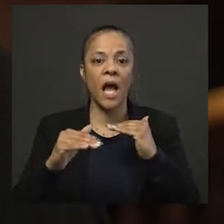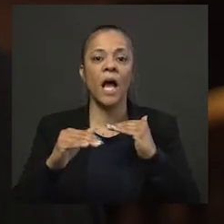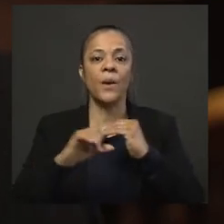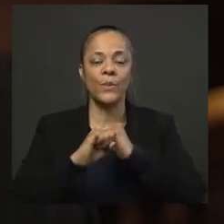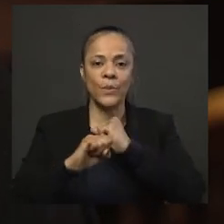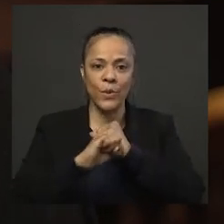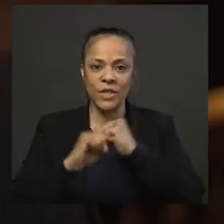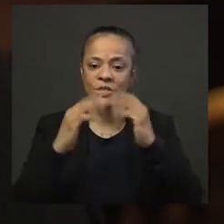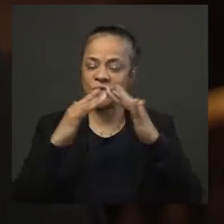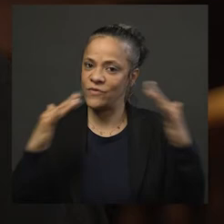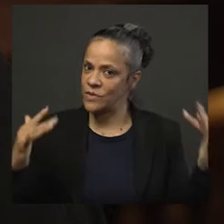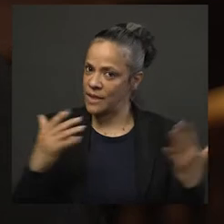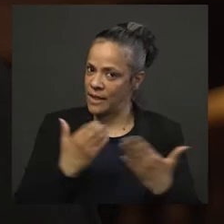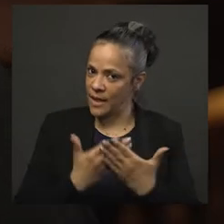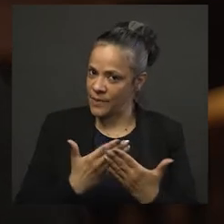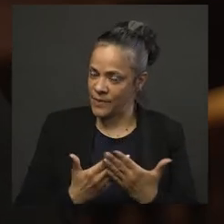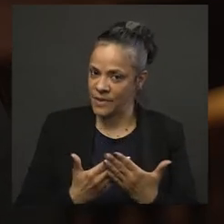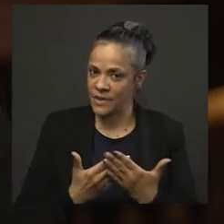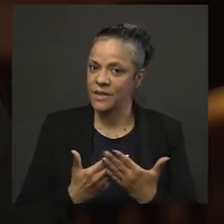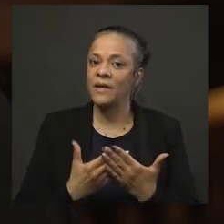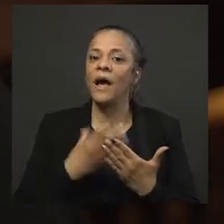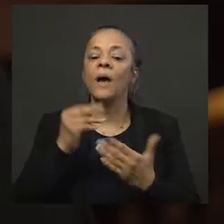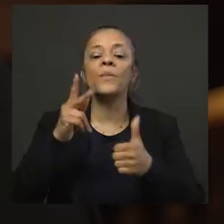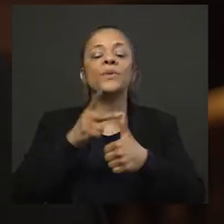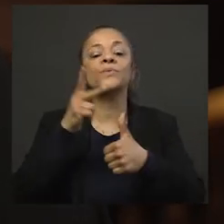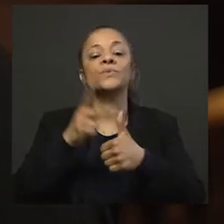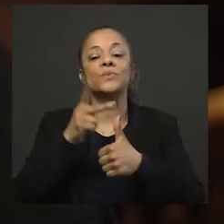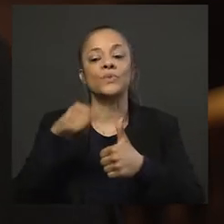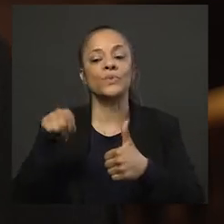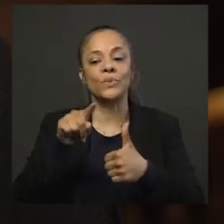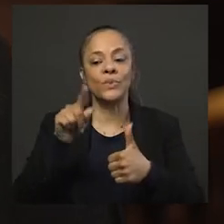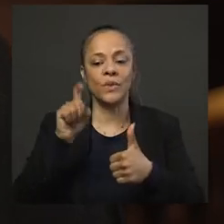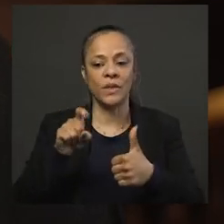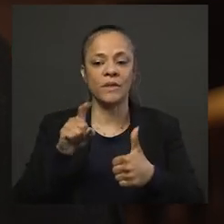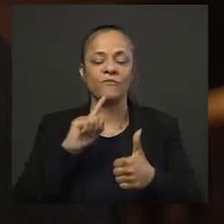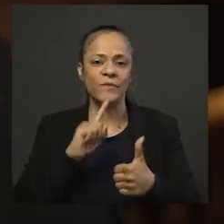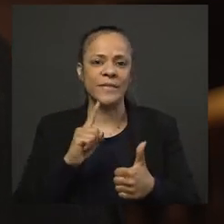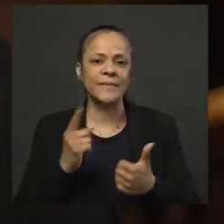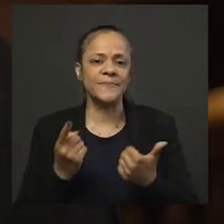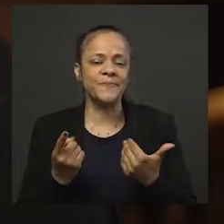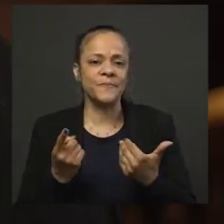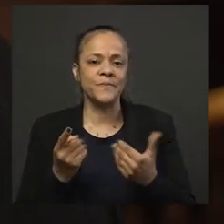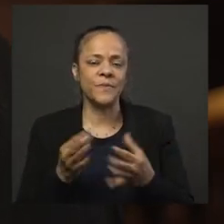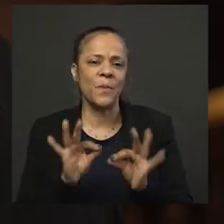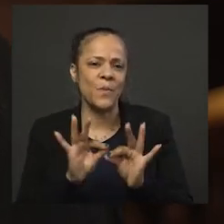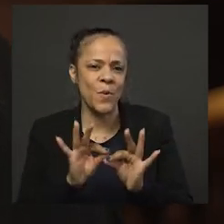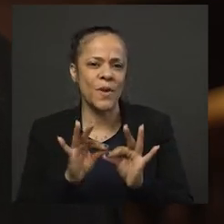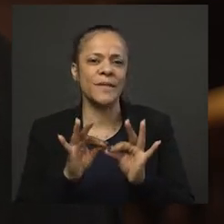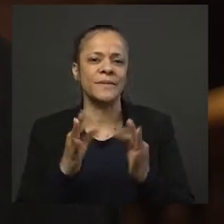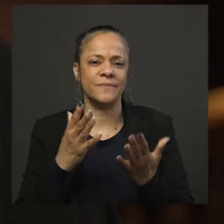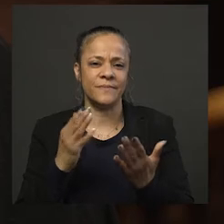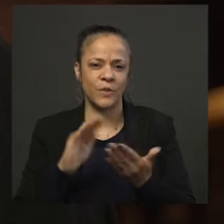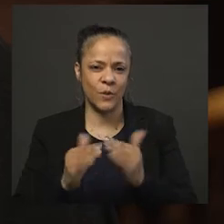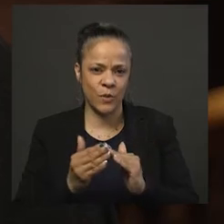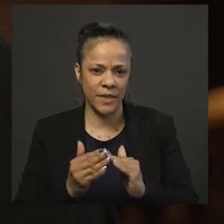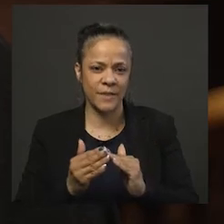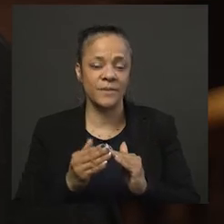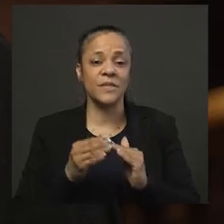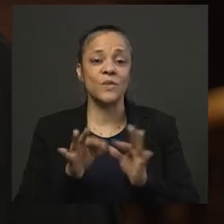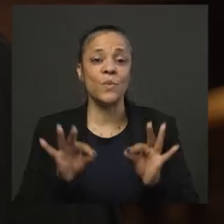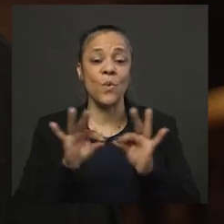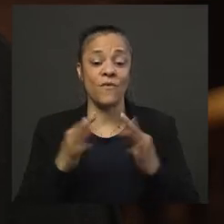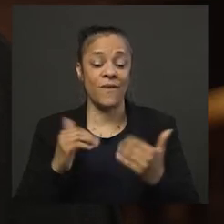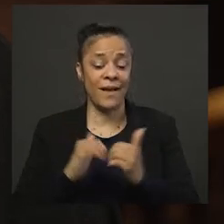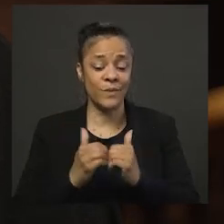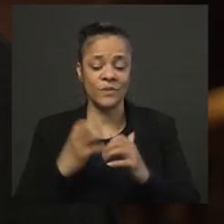diversified economy, prioritizing socially vulnerable communities and establishing 15-minute neighborhoods by strengthening access